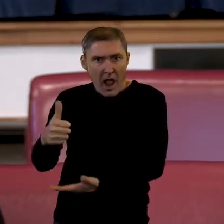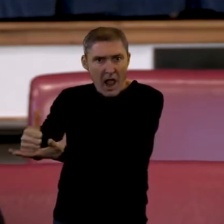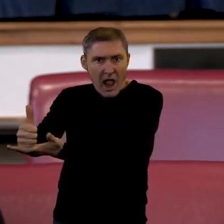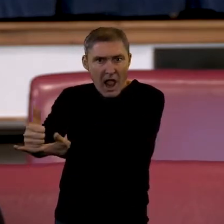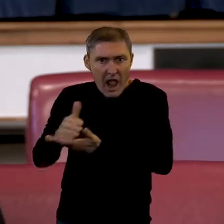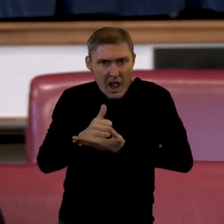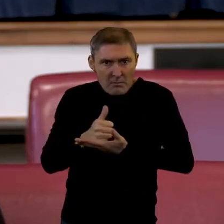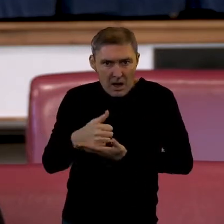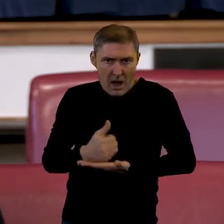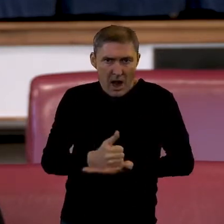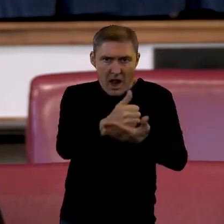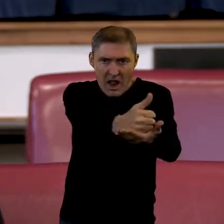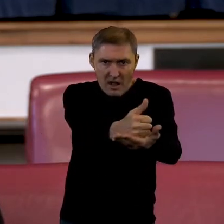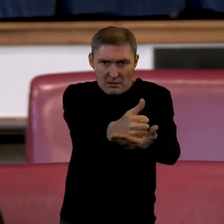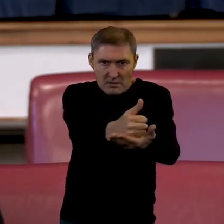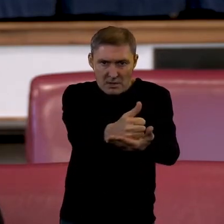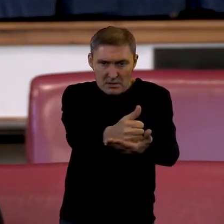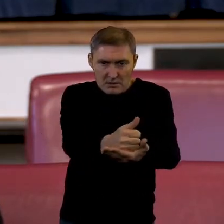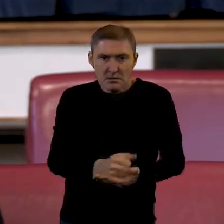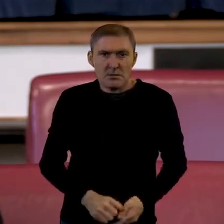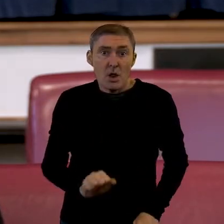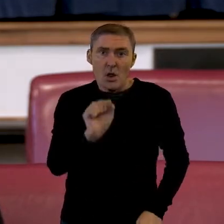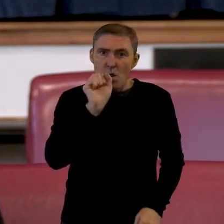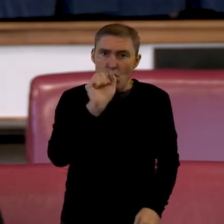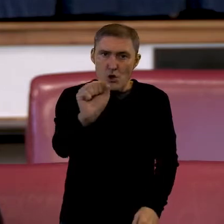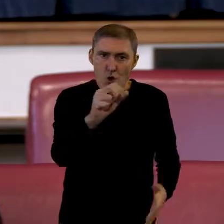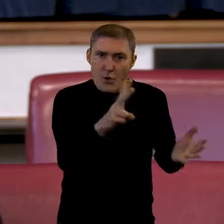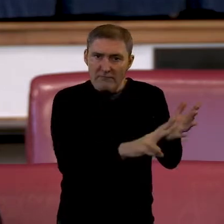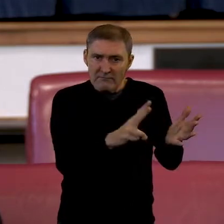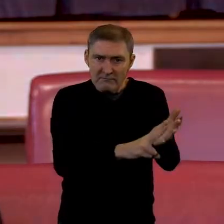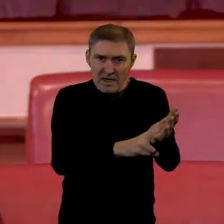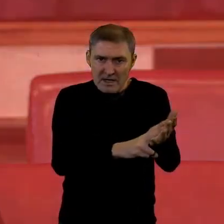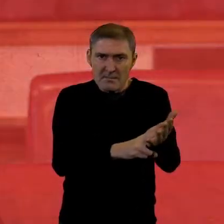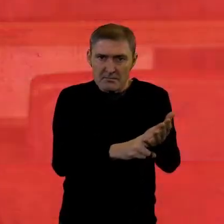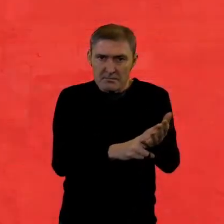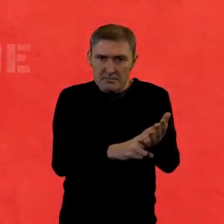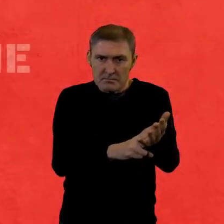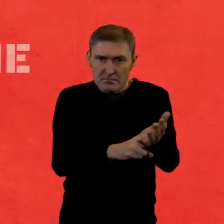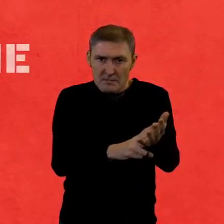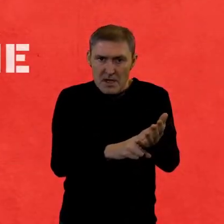you're the victim. It's important that you get an outcome to this and to seek support.